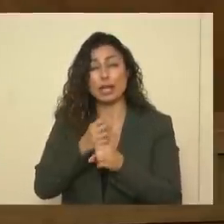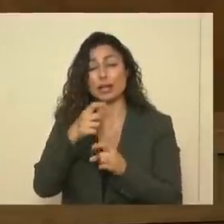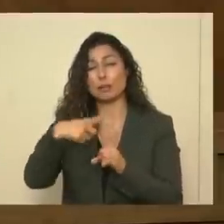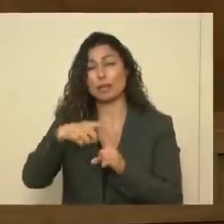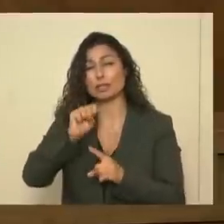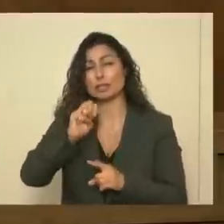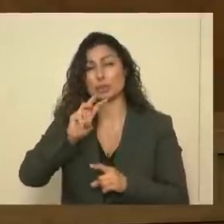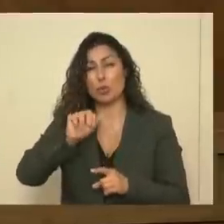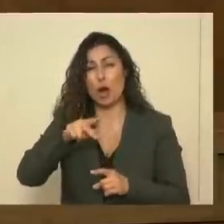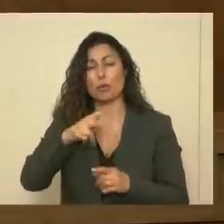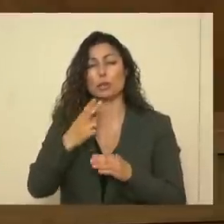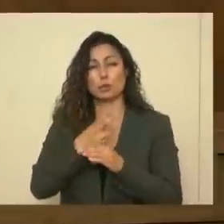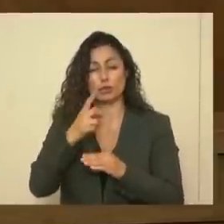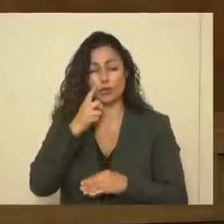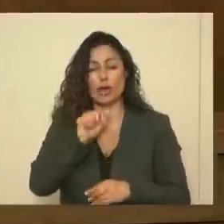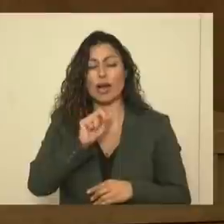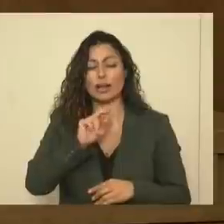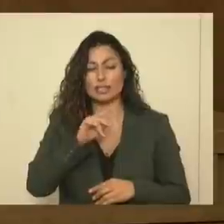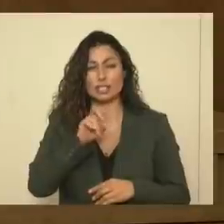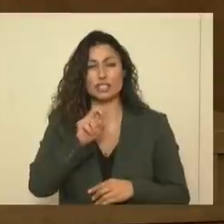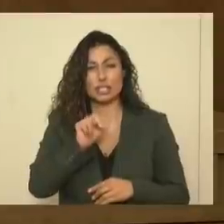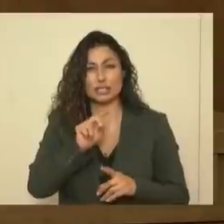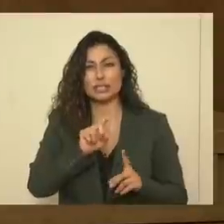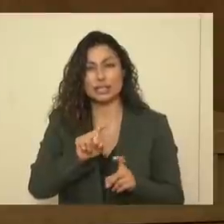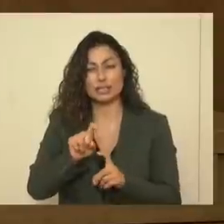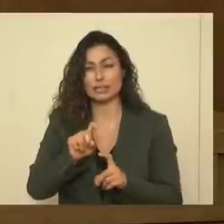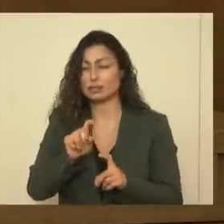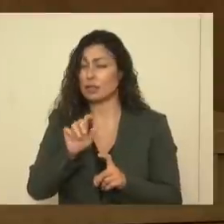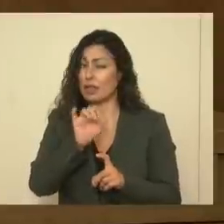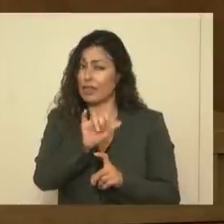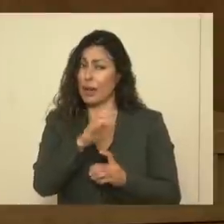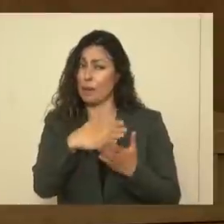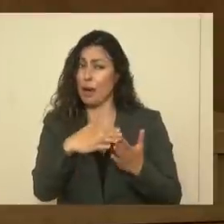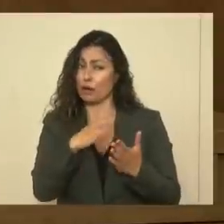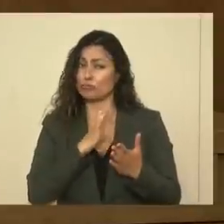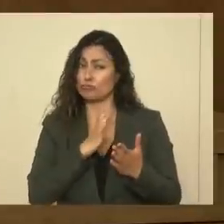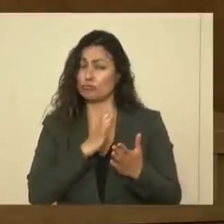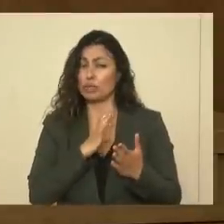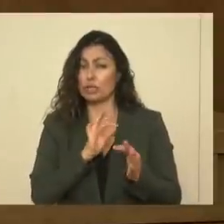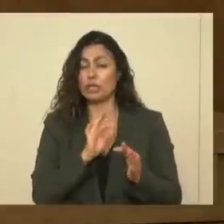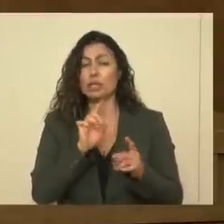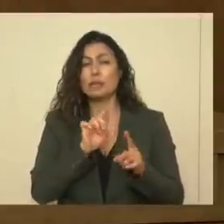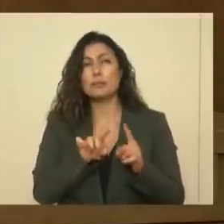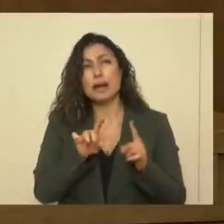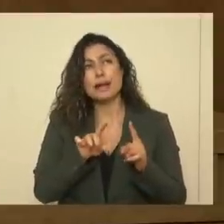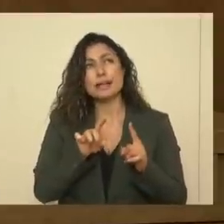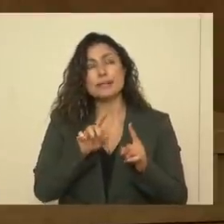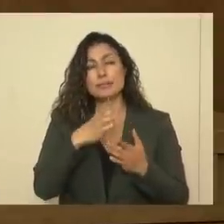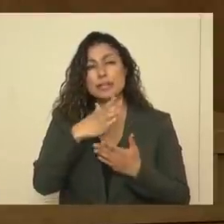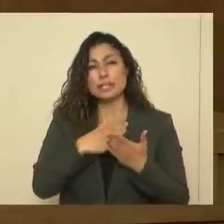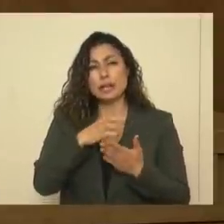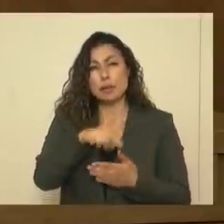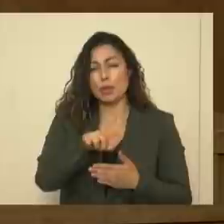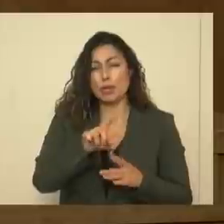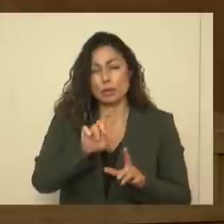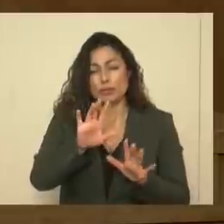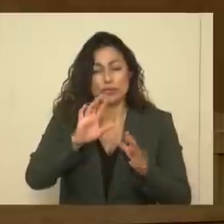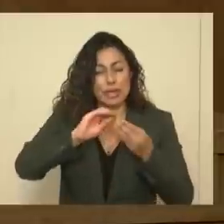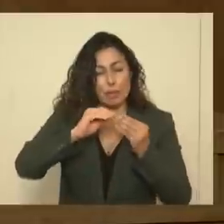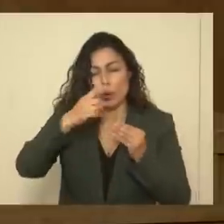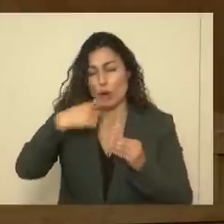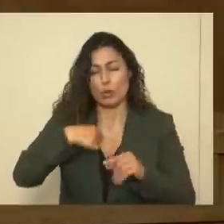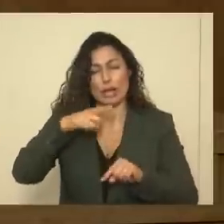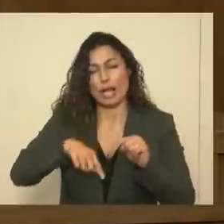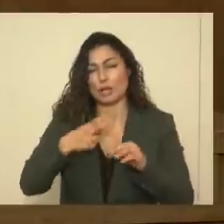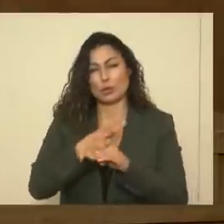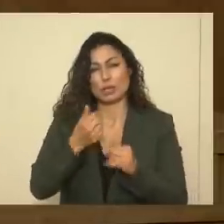is used for the antigen testing, so they're not an issue there. But some of these tests, well, number one, we